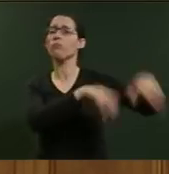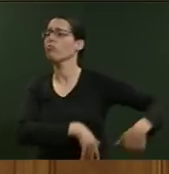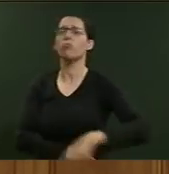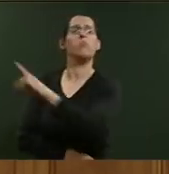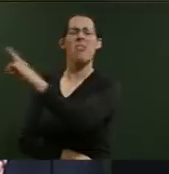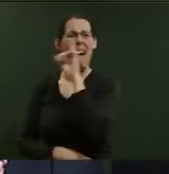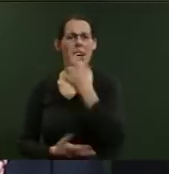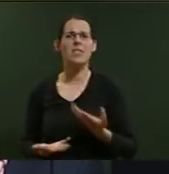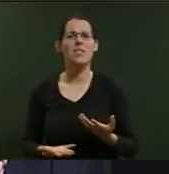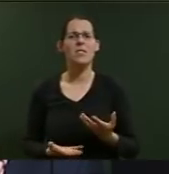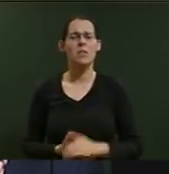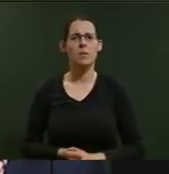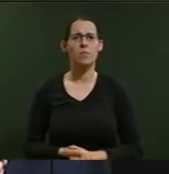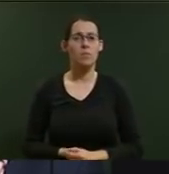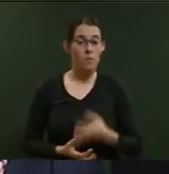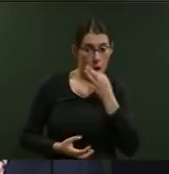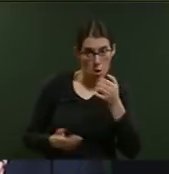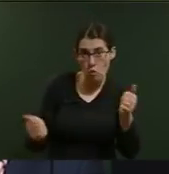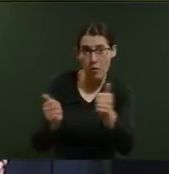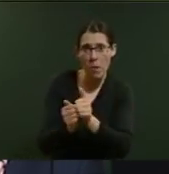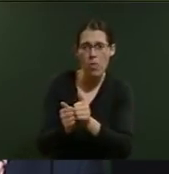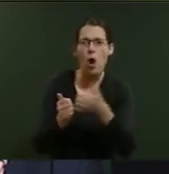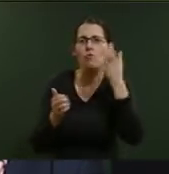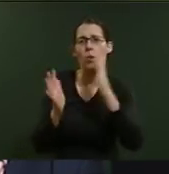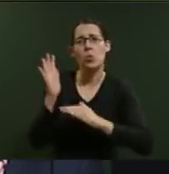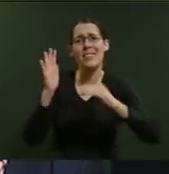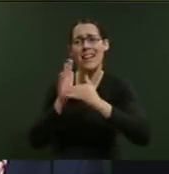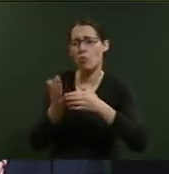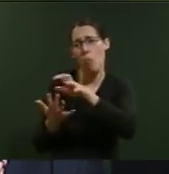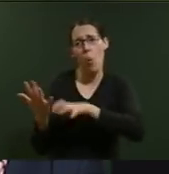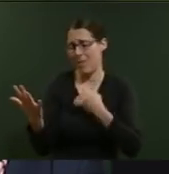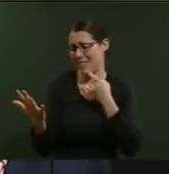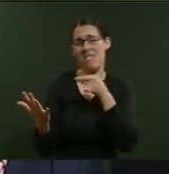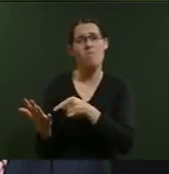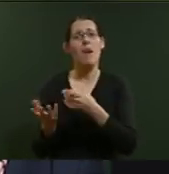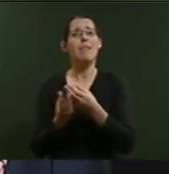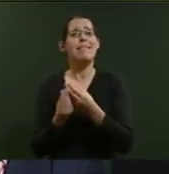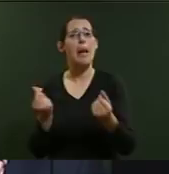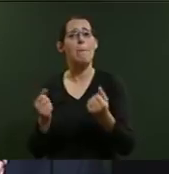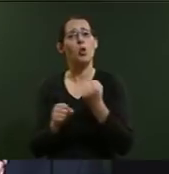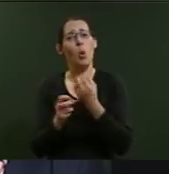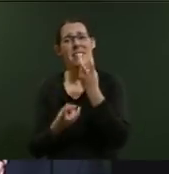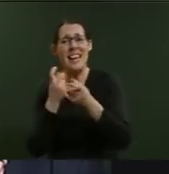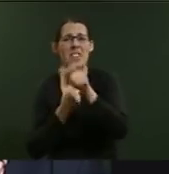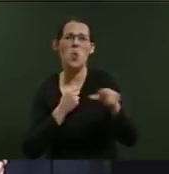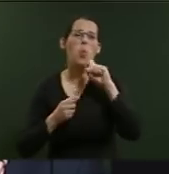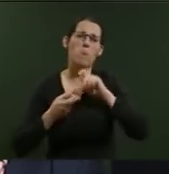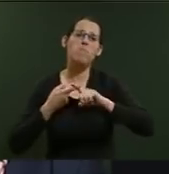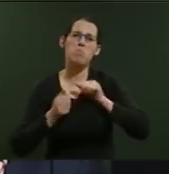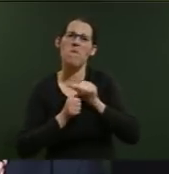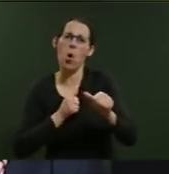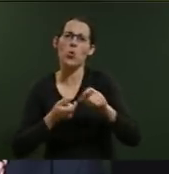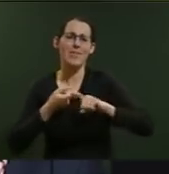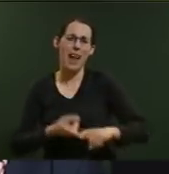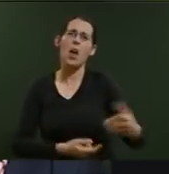Does he agree with an RNZ report that some job seekers would rather stay on the dole than pick apples? And